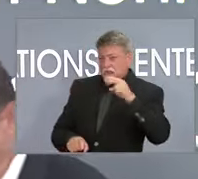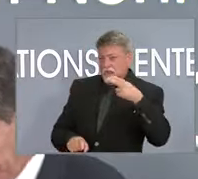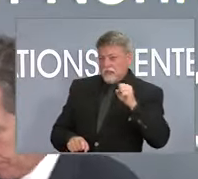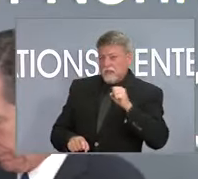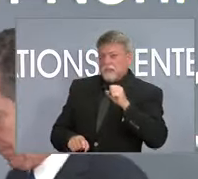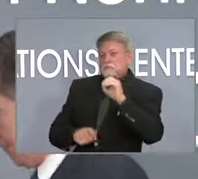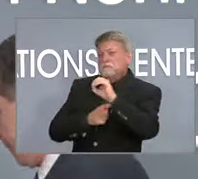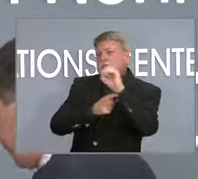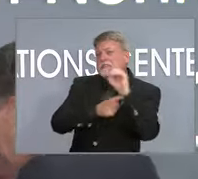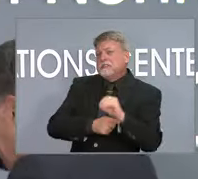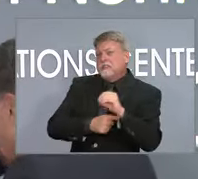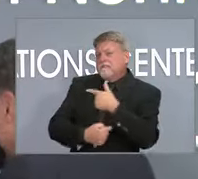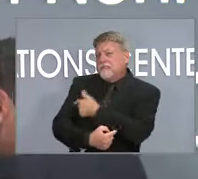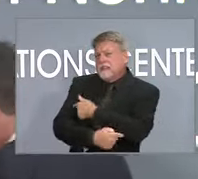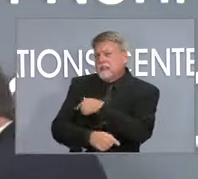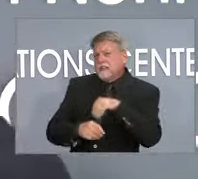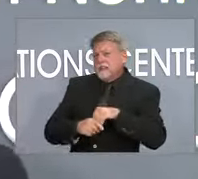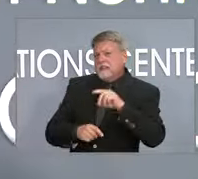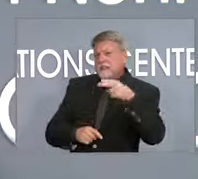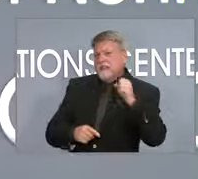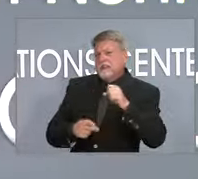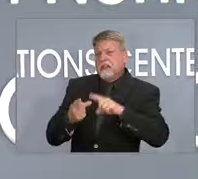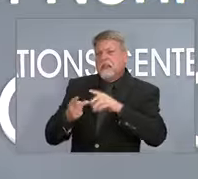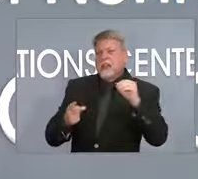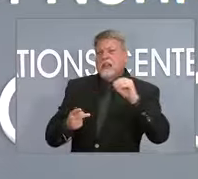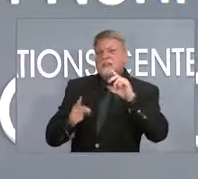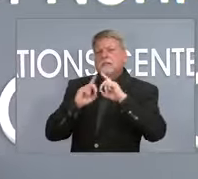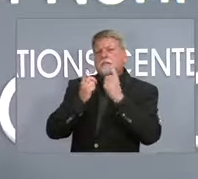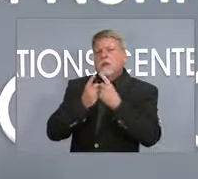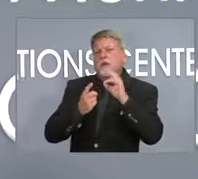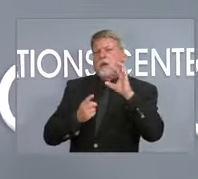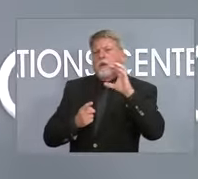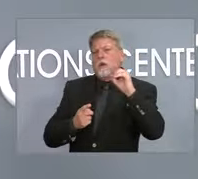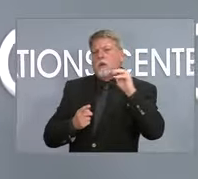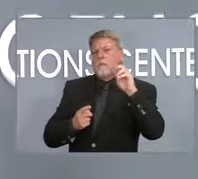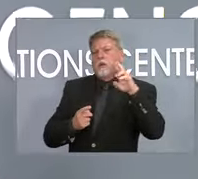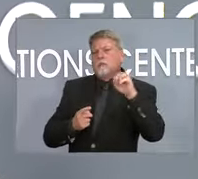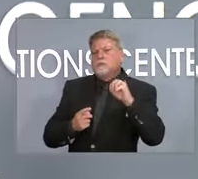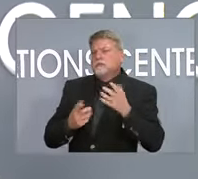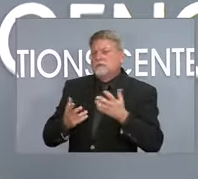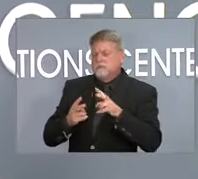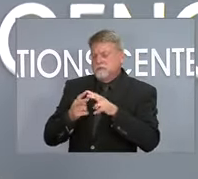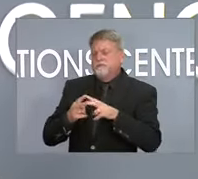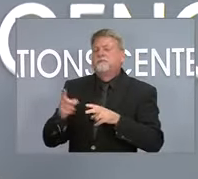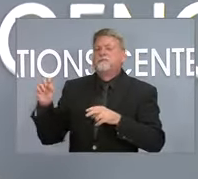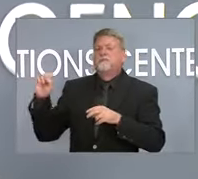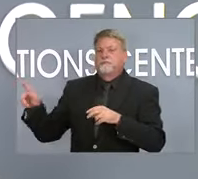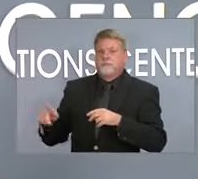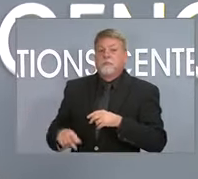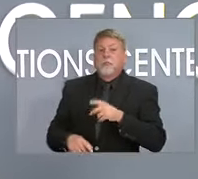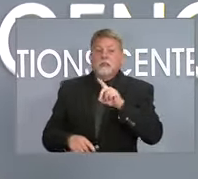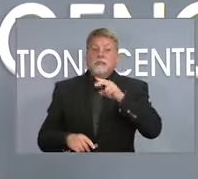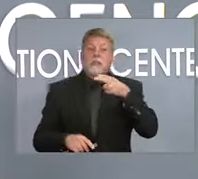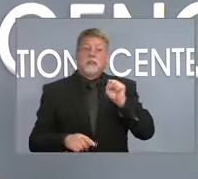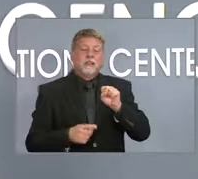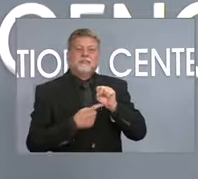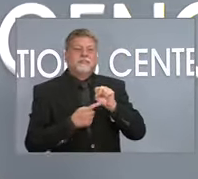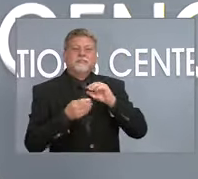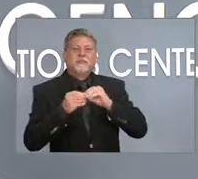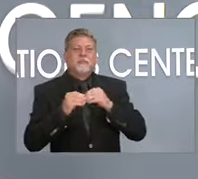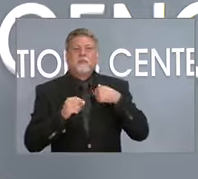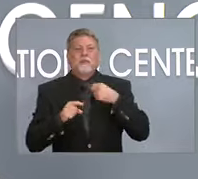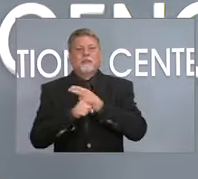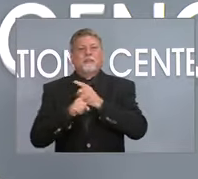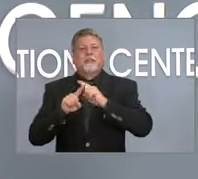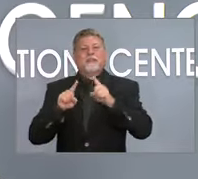yet? And commerce is still outstanding for some reason. Yeah. So the reason that the DHS numbers we were using a different system to